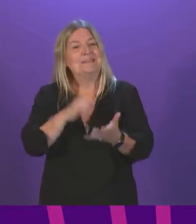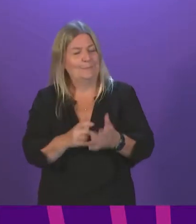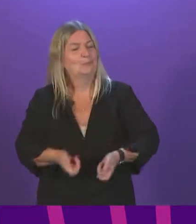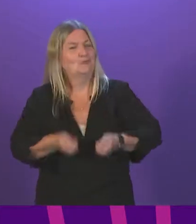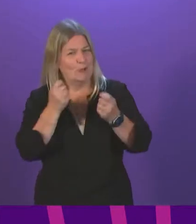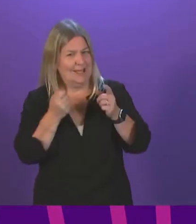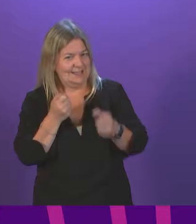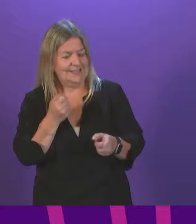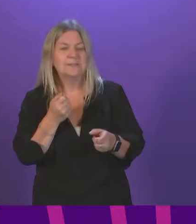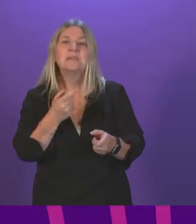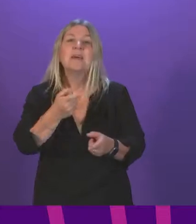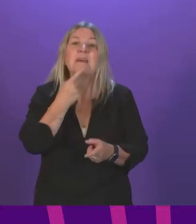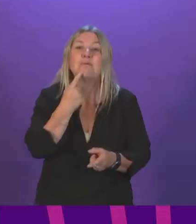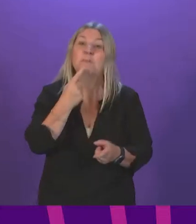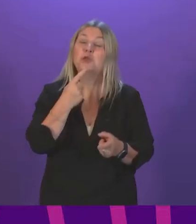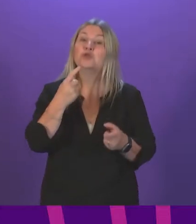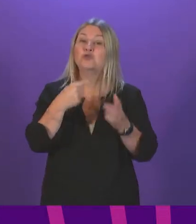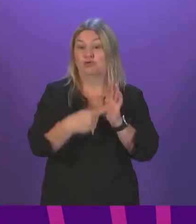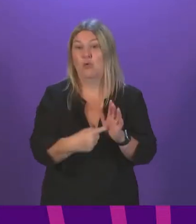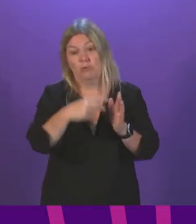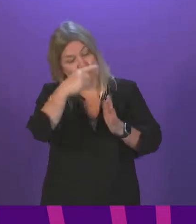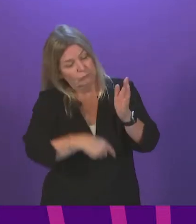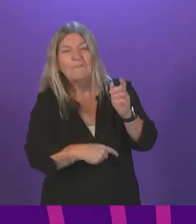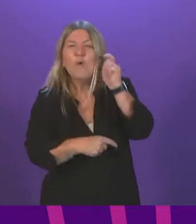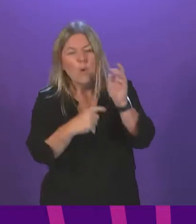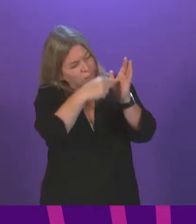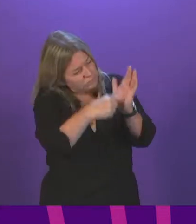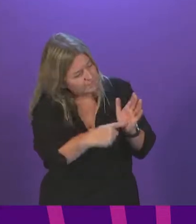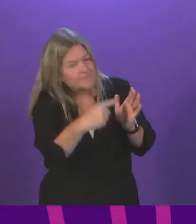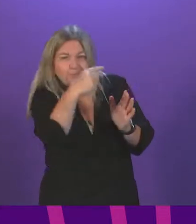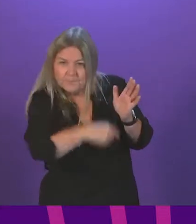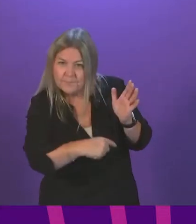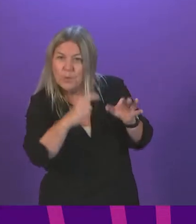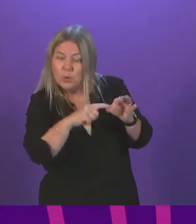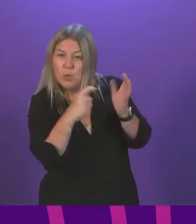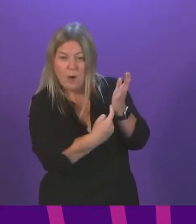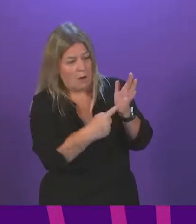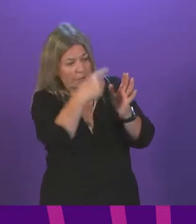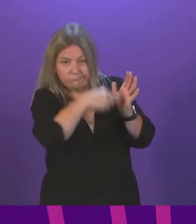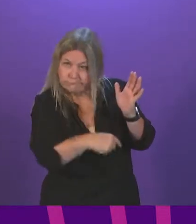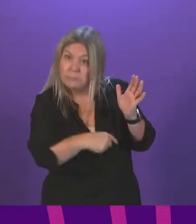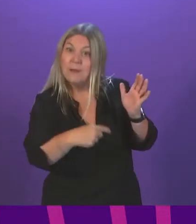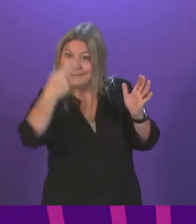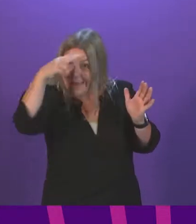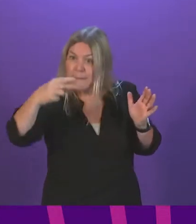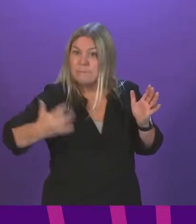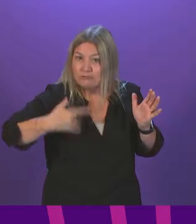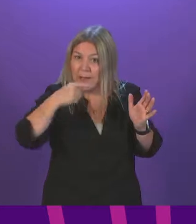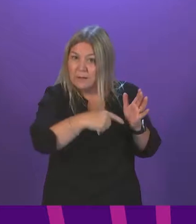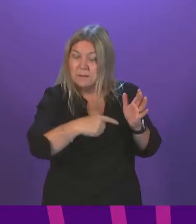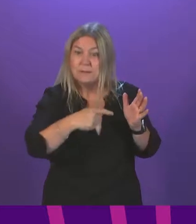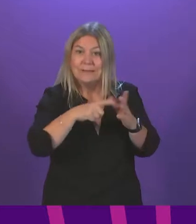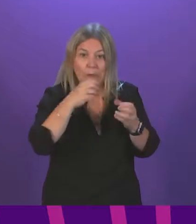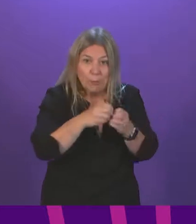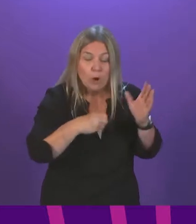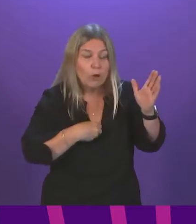about what information will show up when a QR code is being analyzed, the data that he's talked about will not show